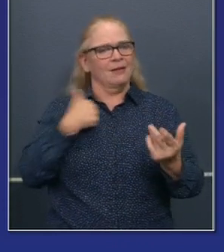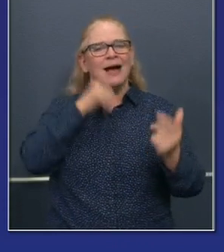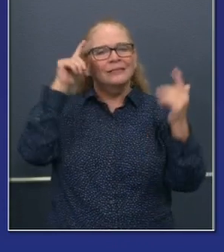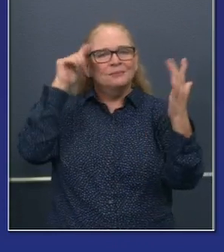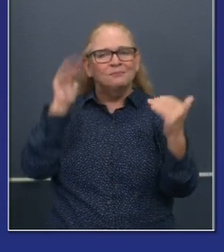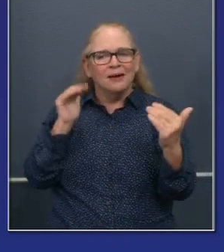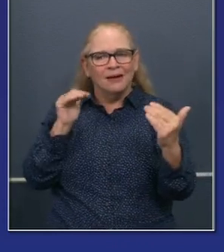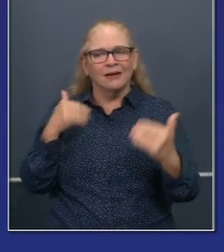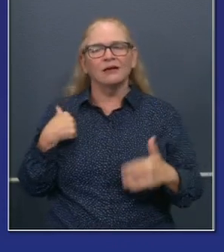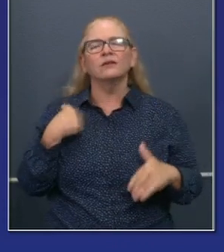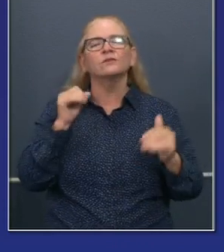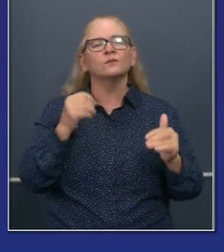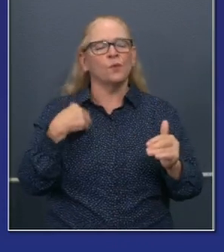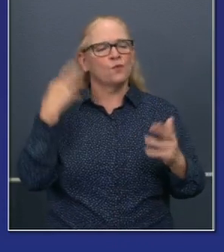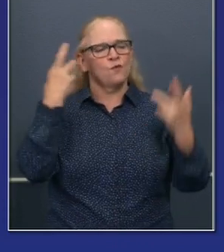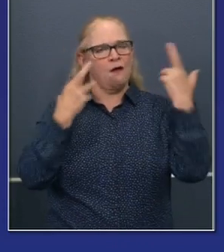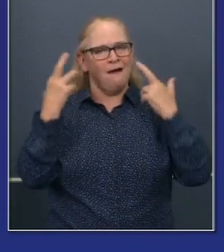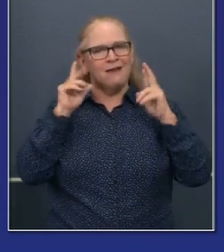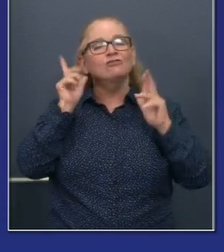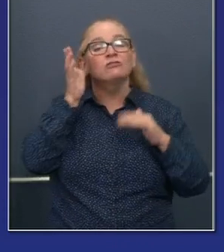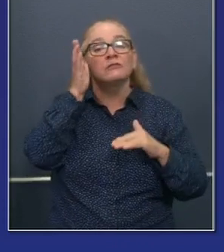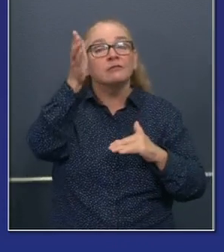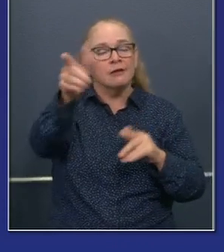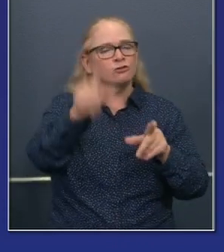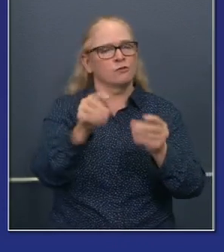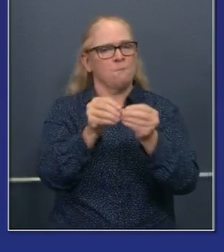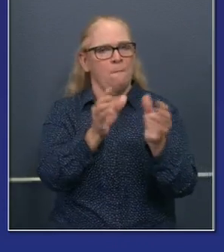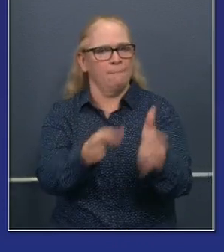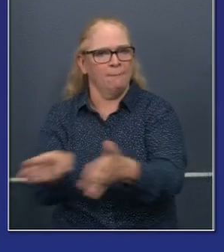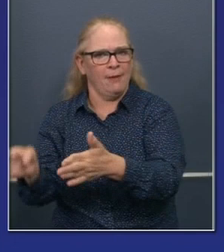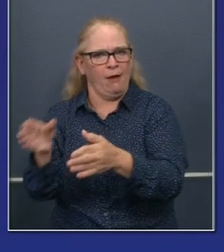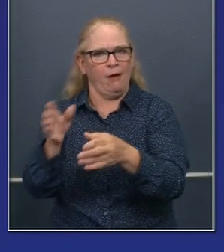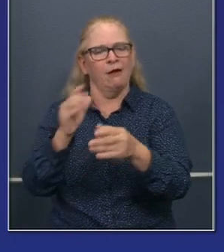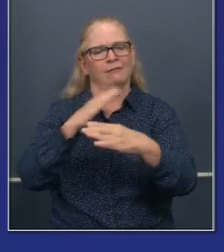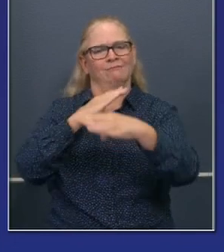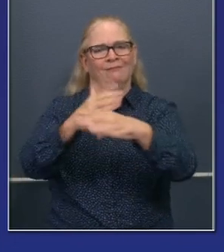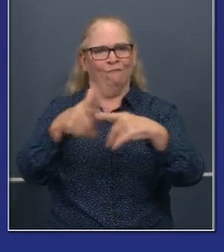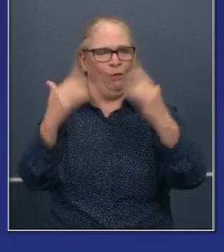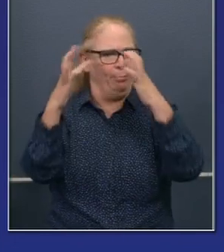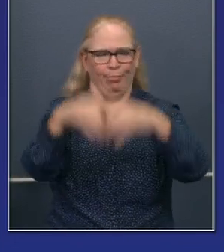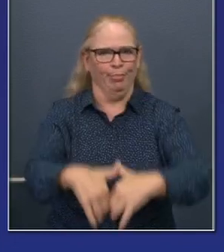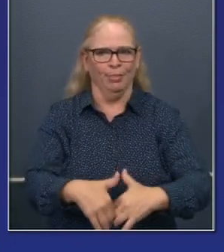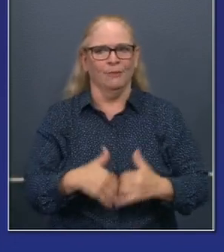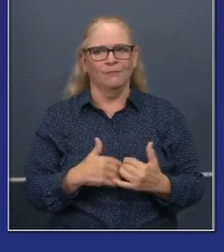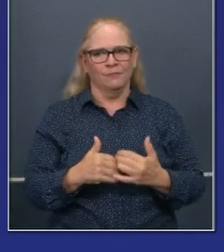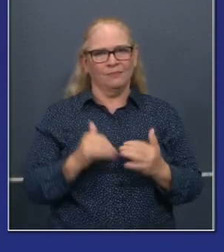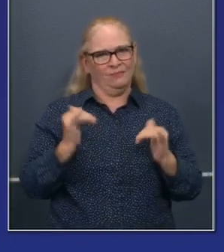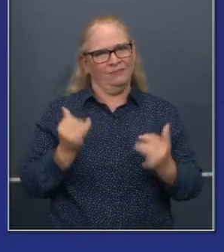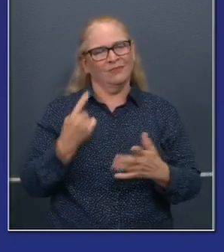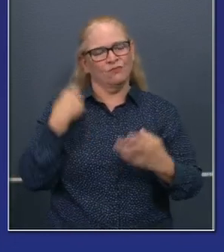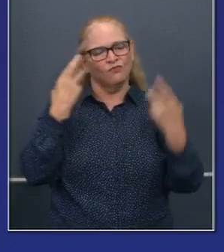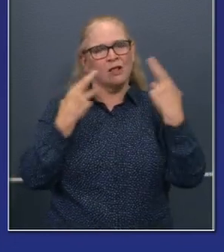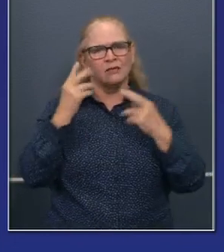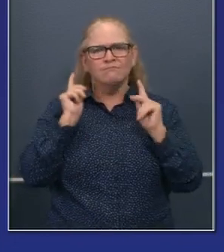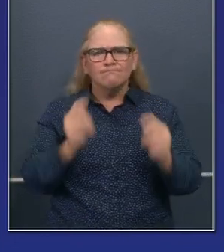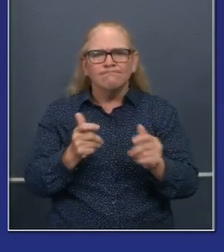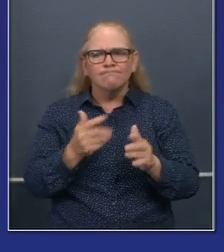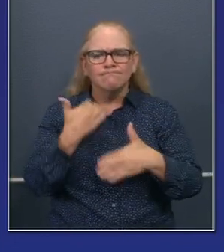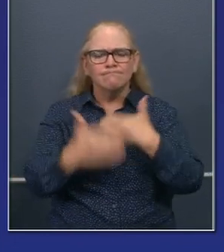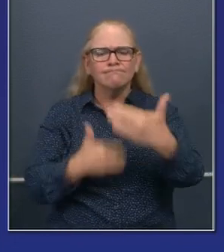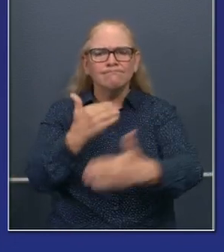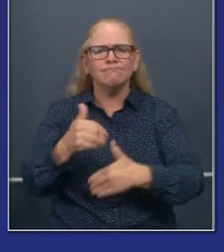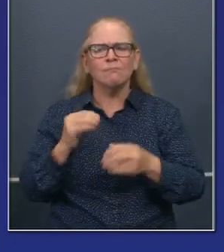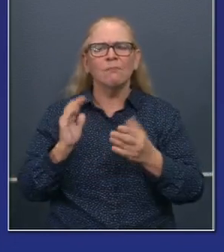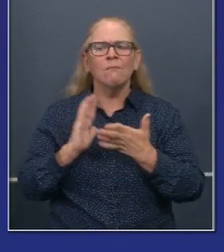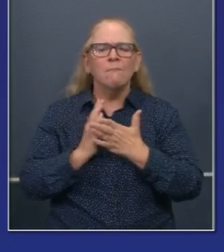that has driven a recognition of this hinge moment and a need to be more fluid, more responsive and more